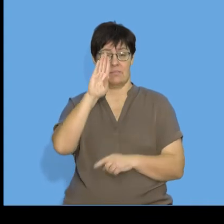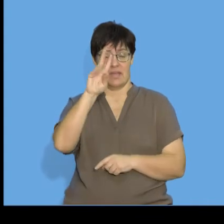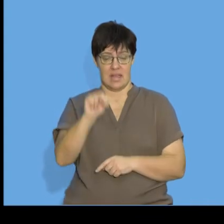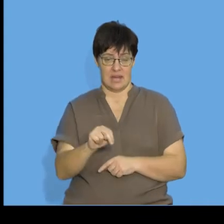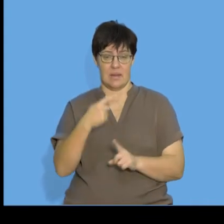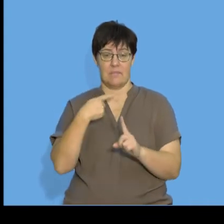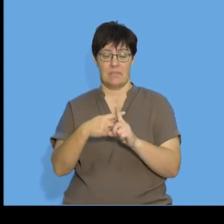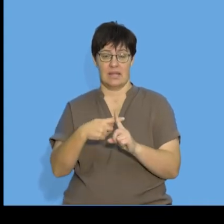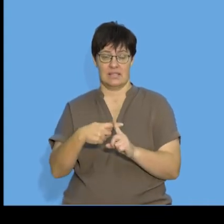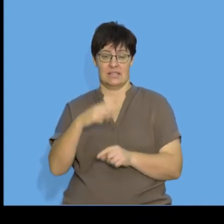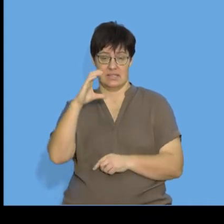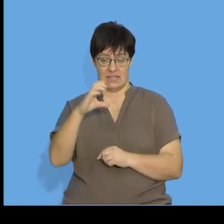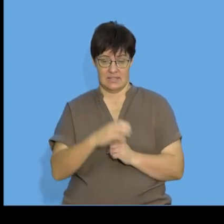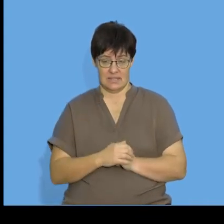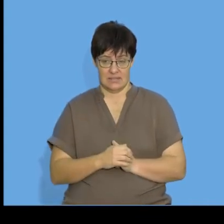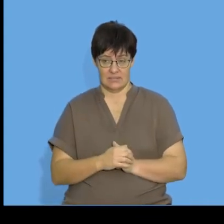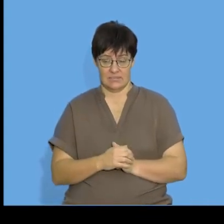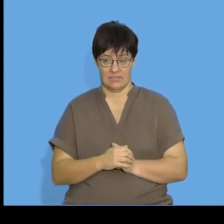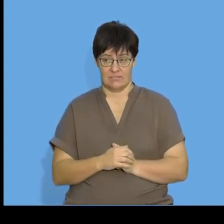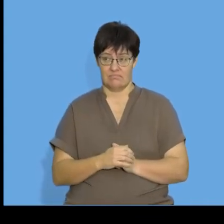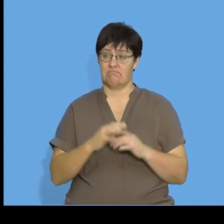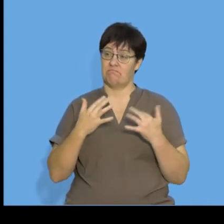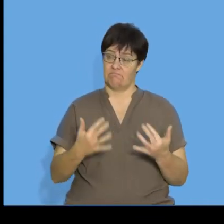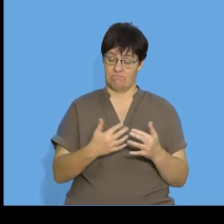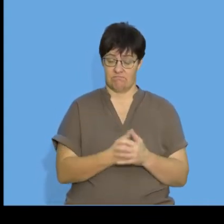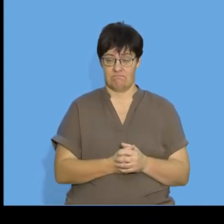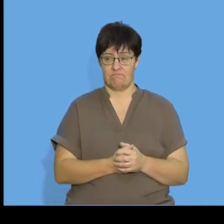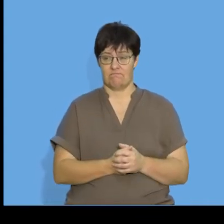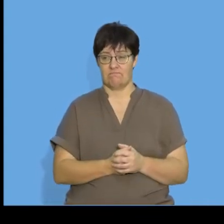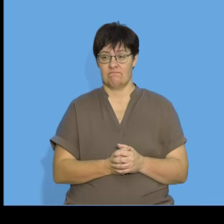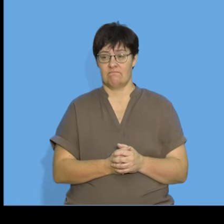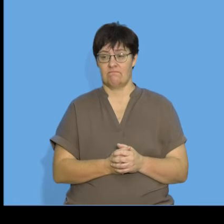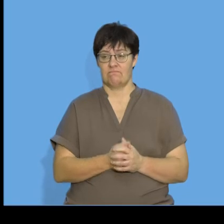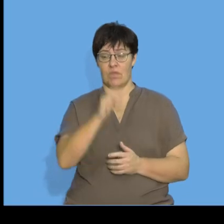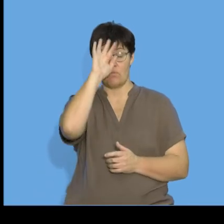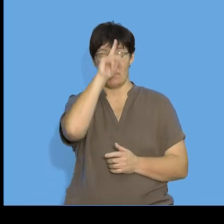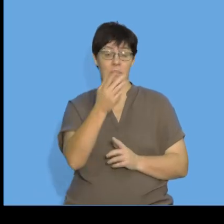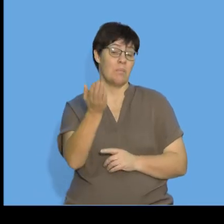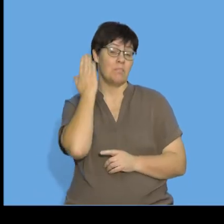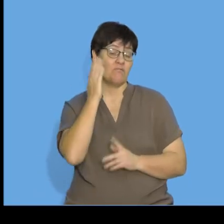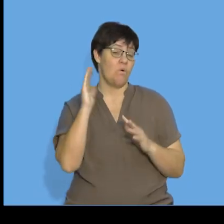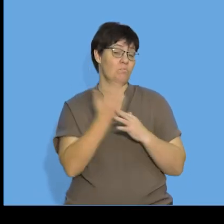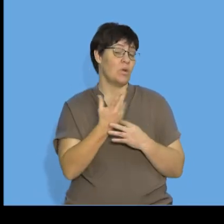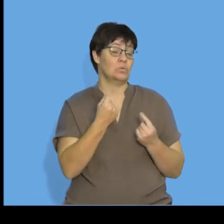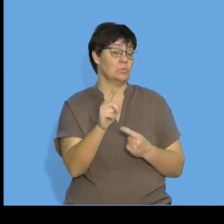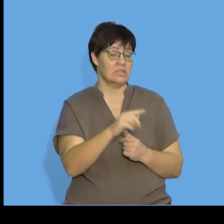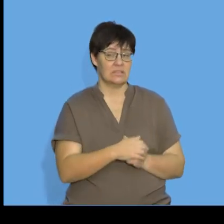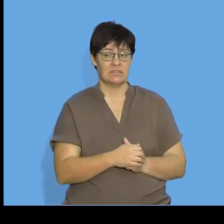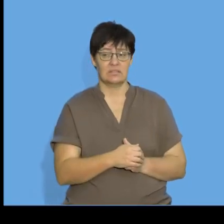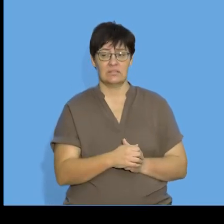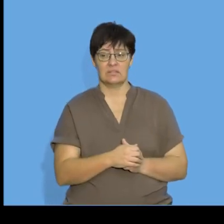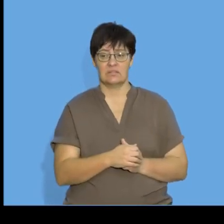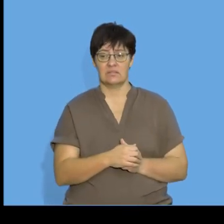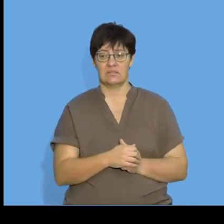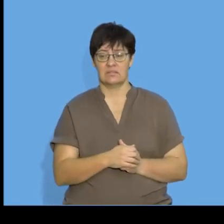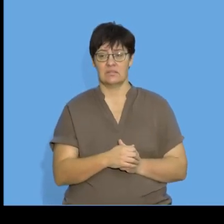plus c so if you remember what we did before the break let me just erase that